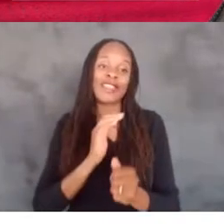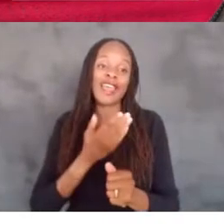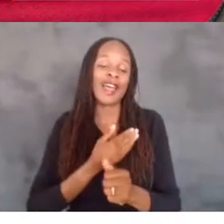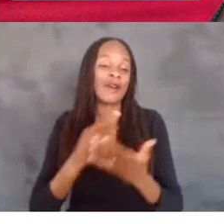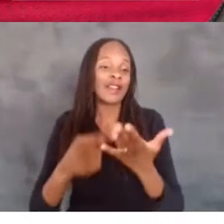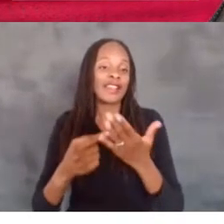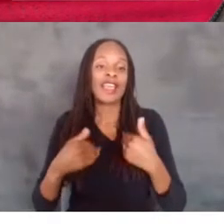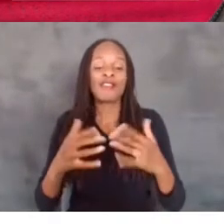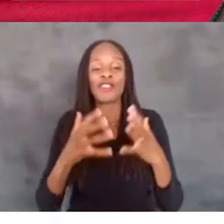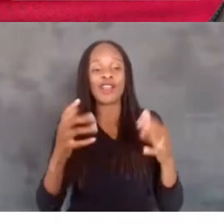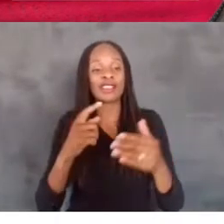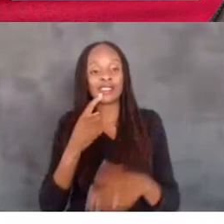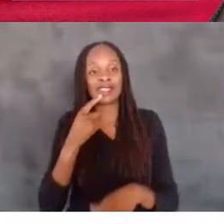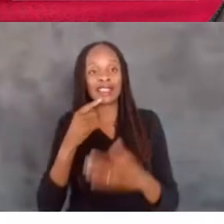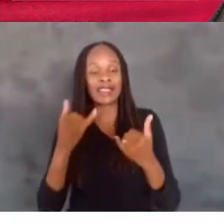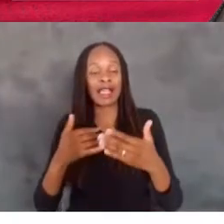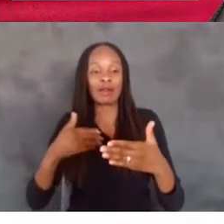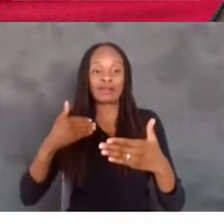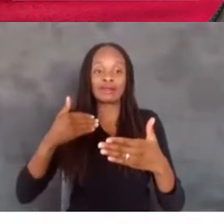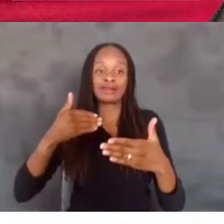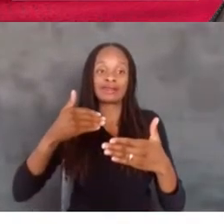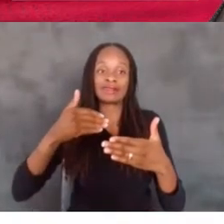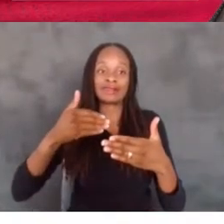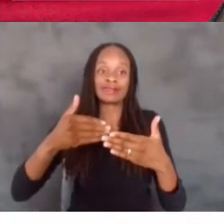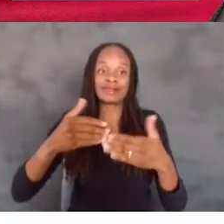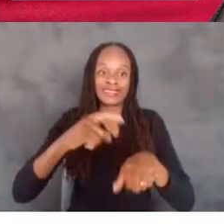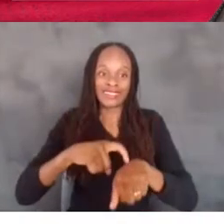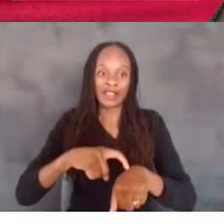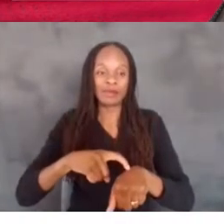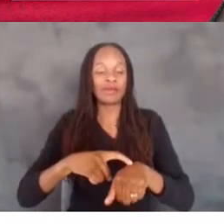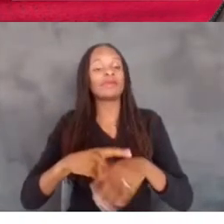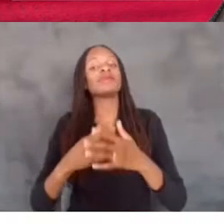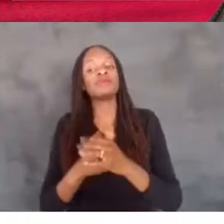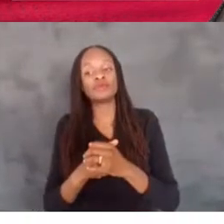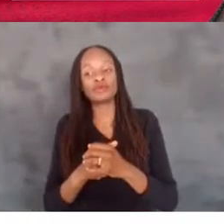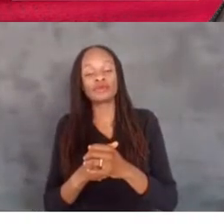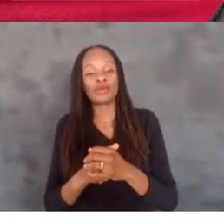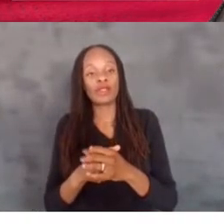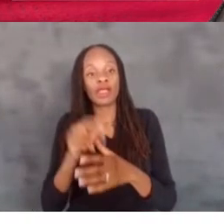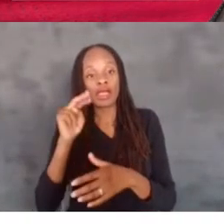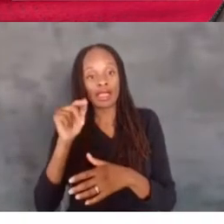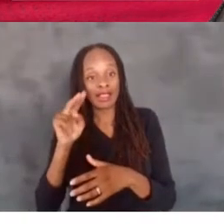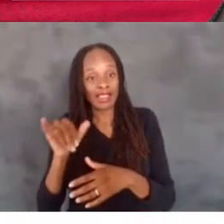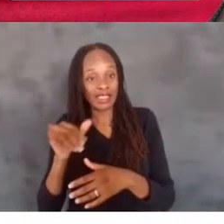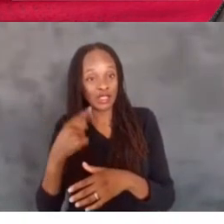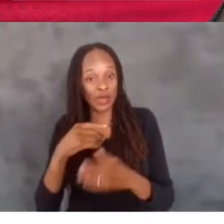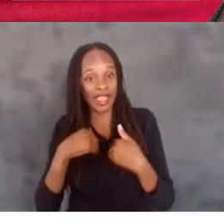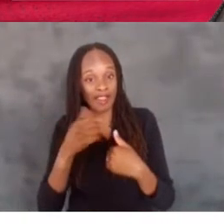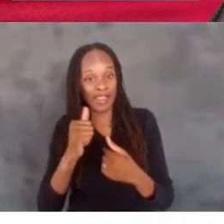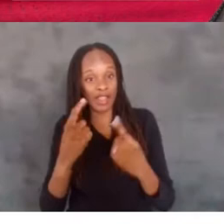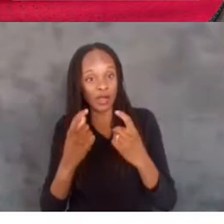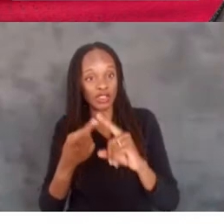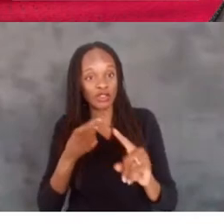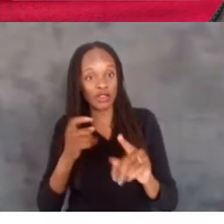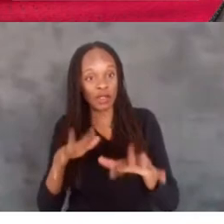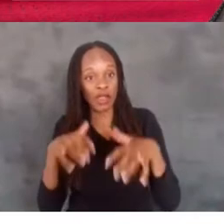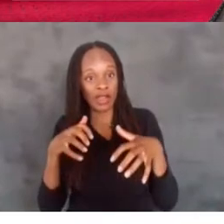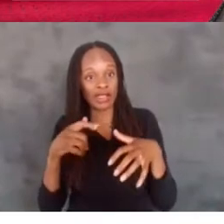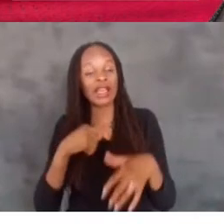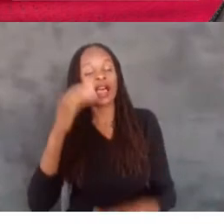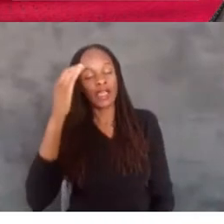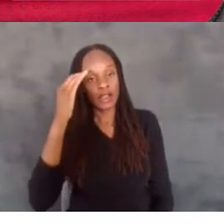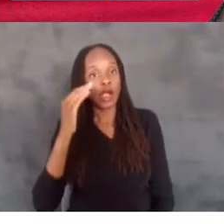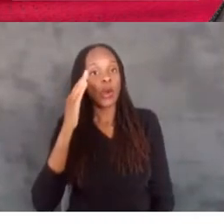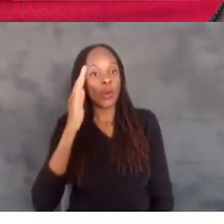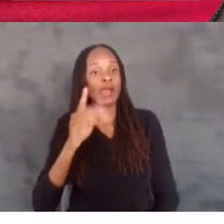know we're getting closer towards that time. But do we have time? Nancy, do we have any questions from the audience? I know we're going to get to